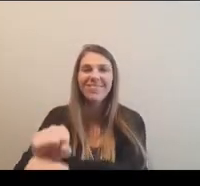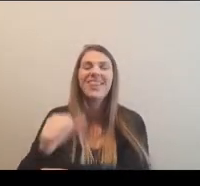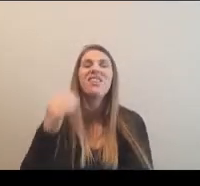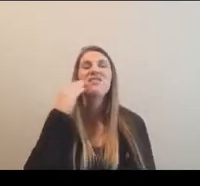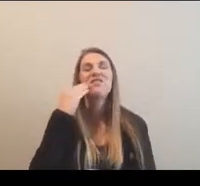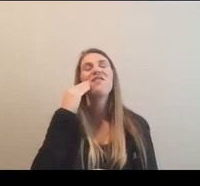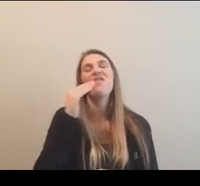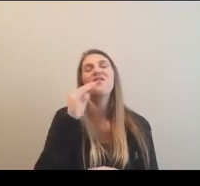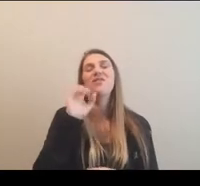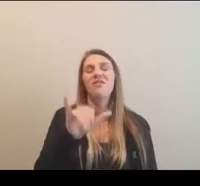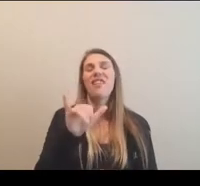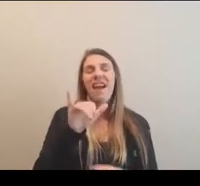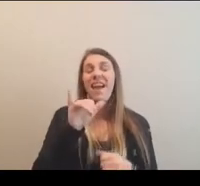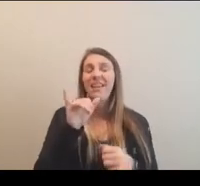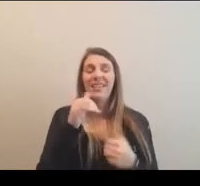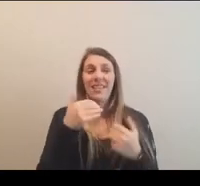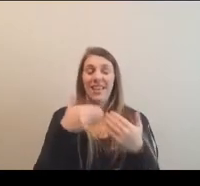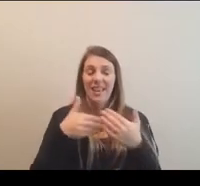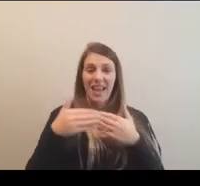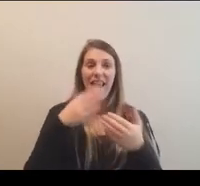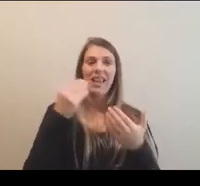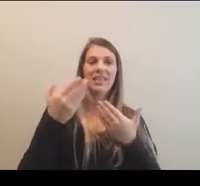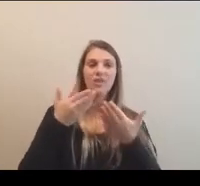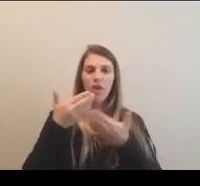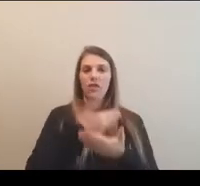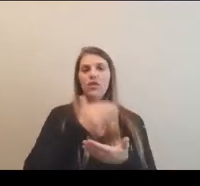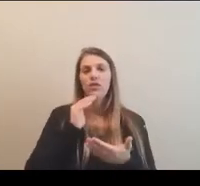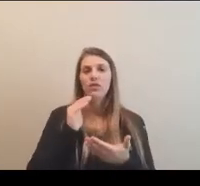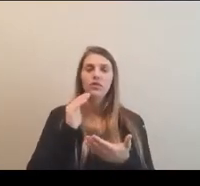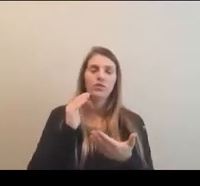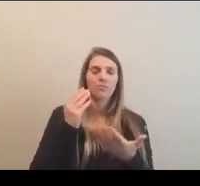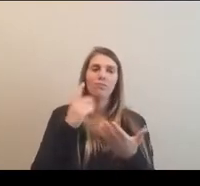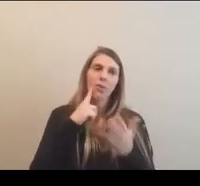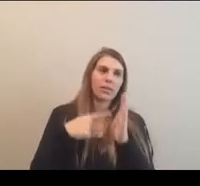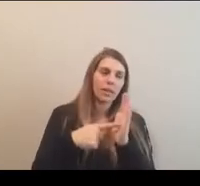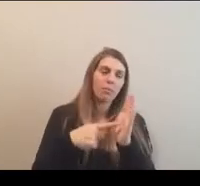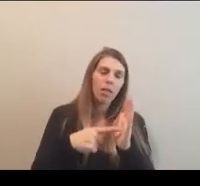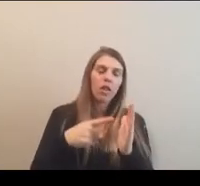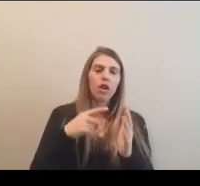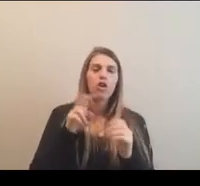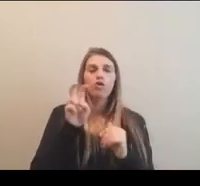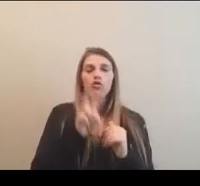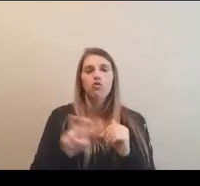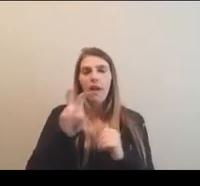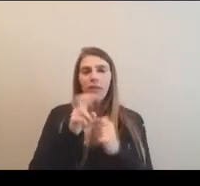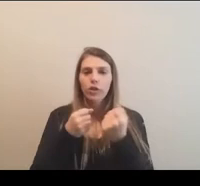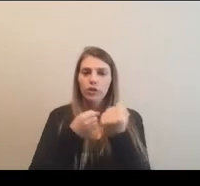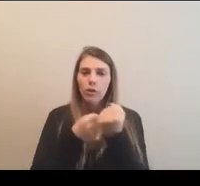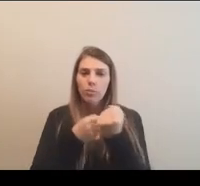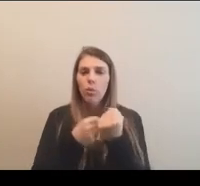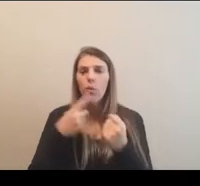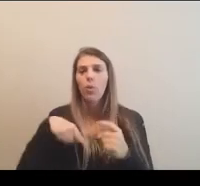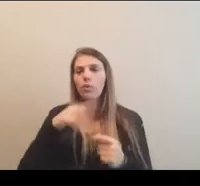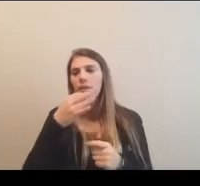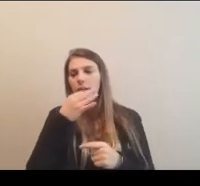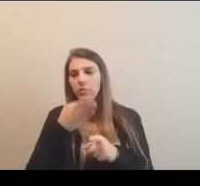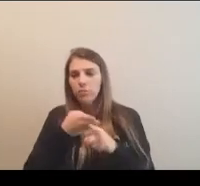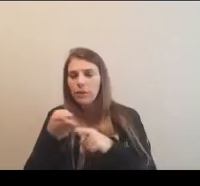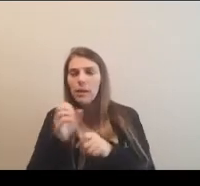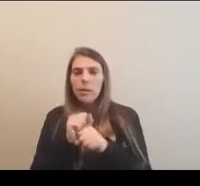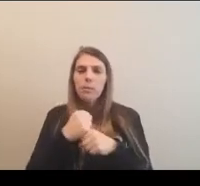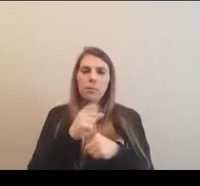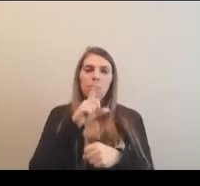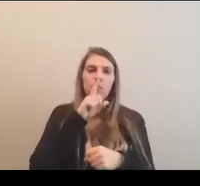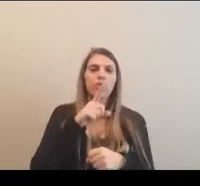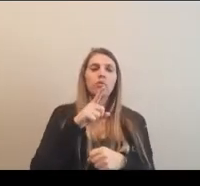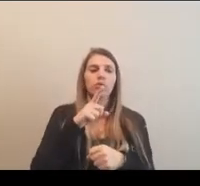earlier rounds as well. Also services of, for example, um, a travel support that are expertise in that area to make sure that we are,